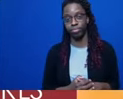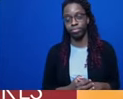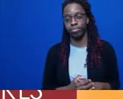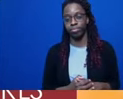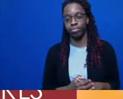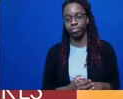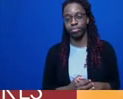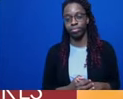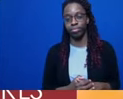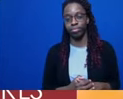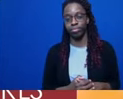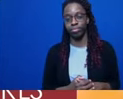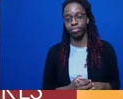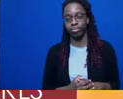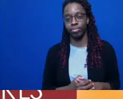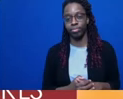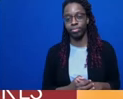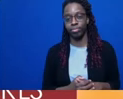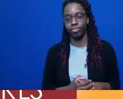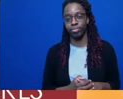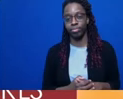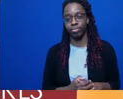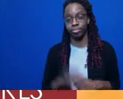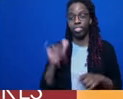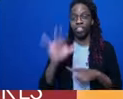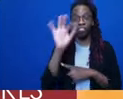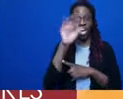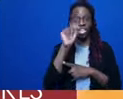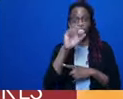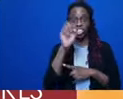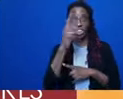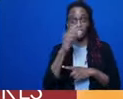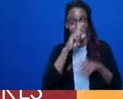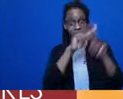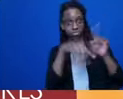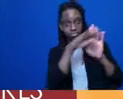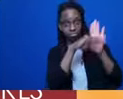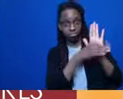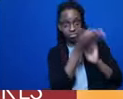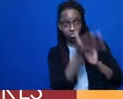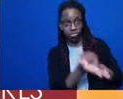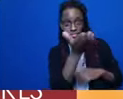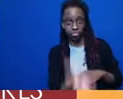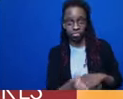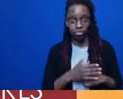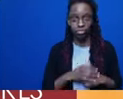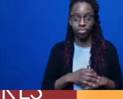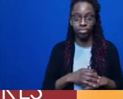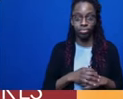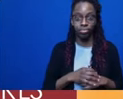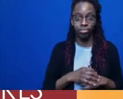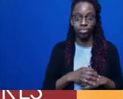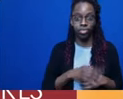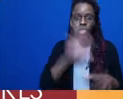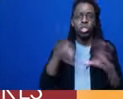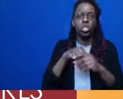So this is a fact sheet that's included in the in the resource that can help you with facts and